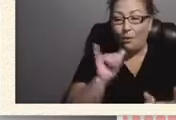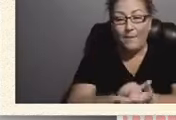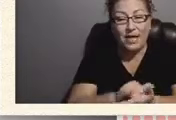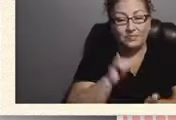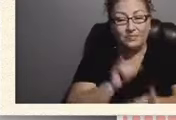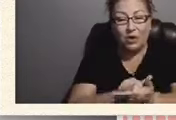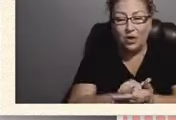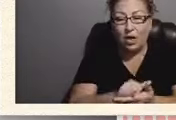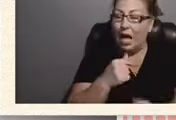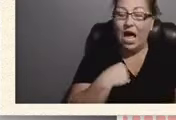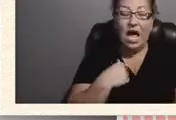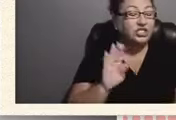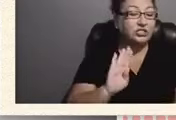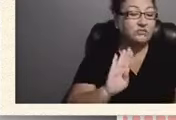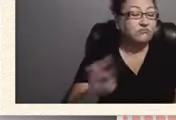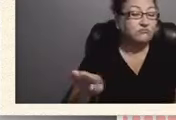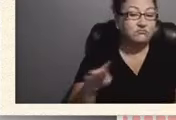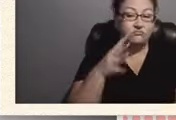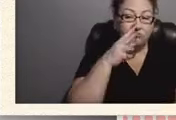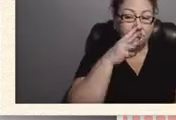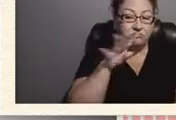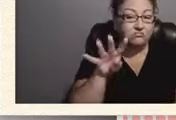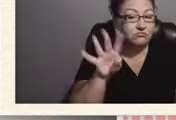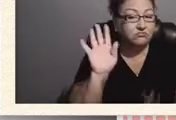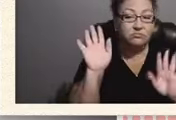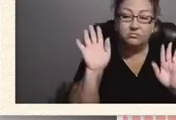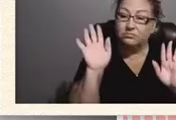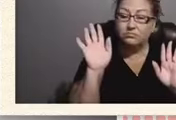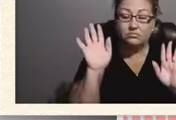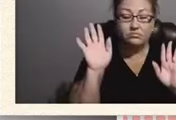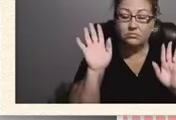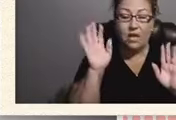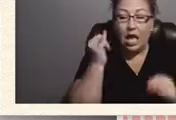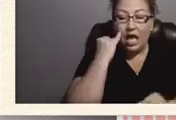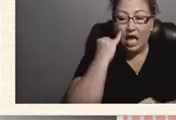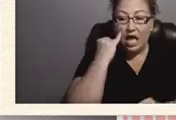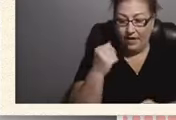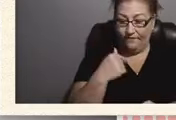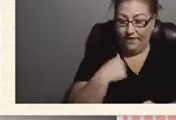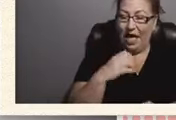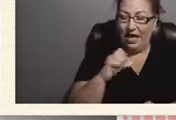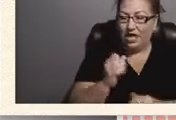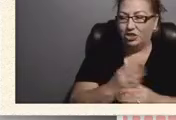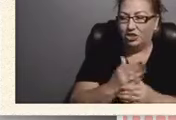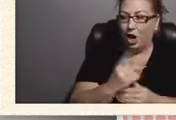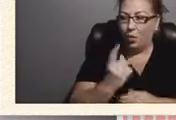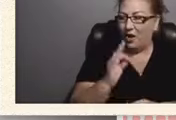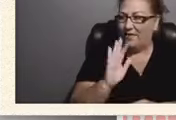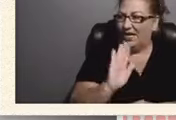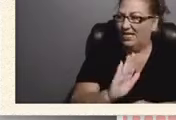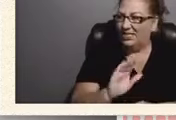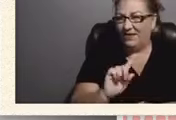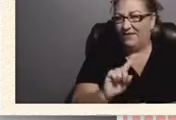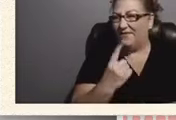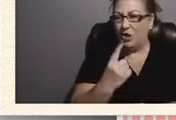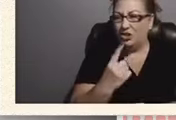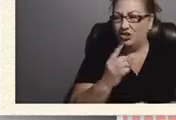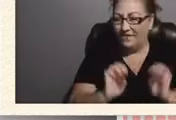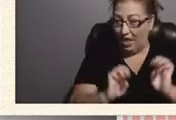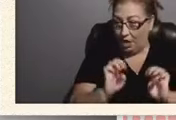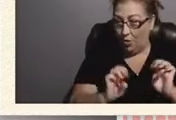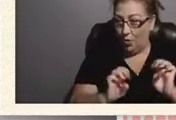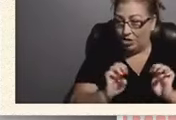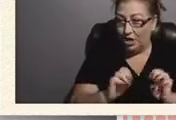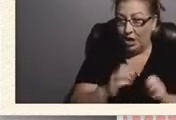them. And if I may share one of his first evaluation, because he had